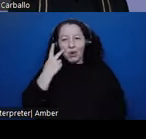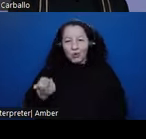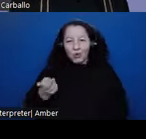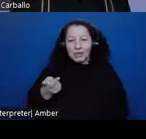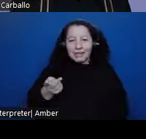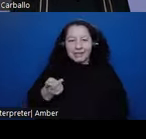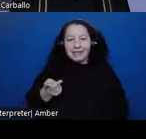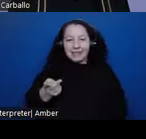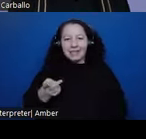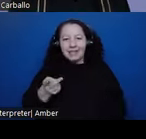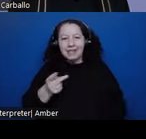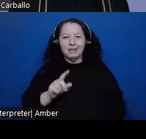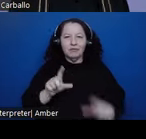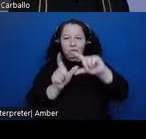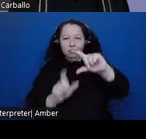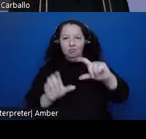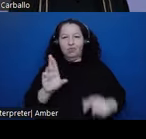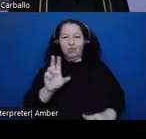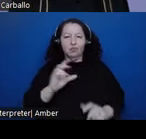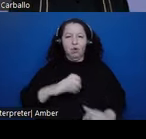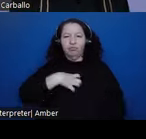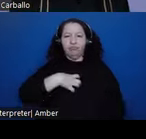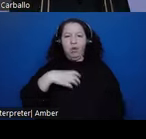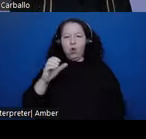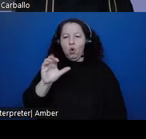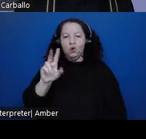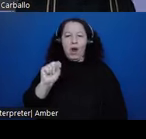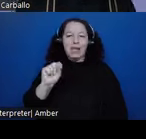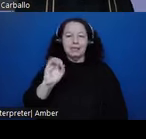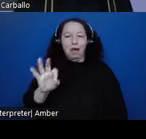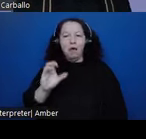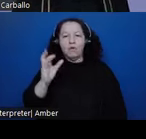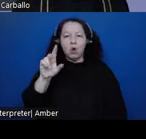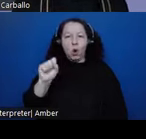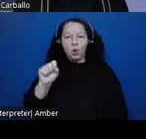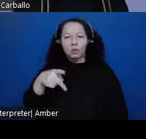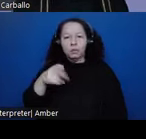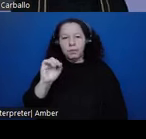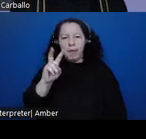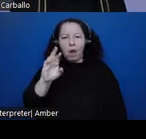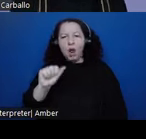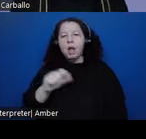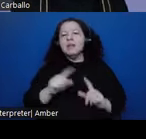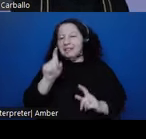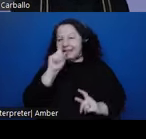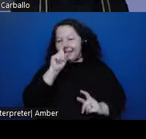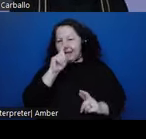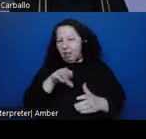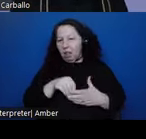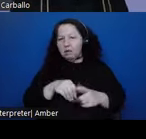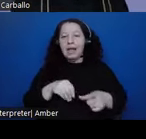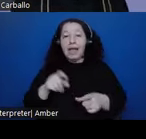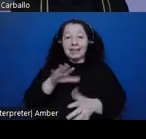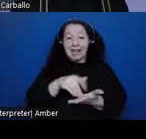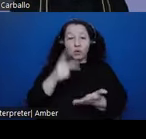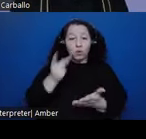Carlos Primero, the king of Spain, the Habsburg eagle there. But also in the center, you can see this hill glyph. And that's how